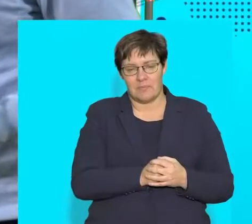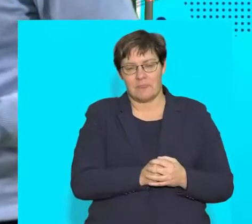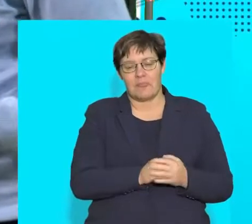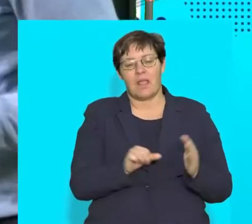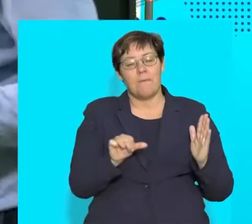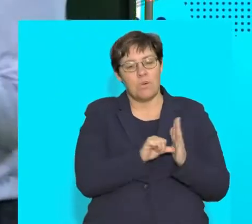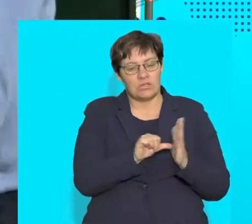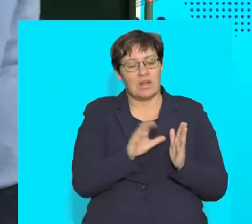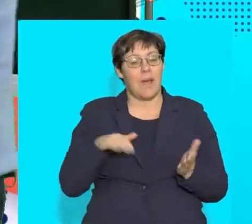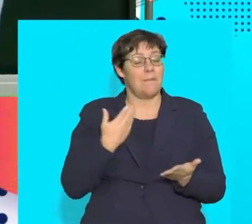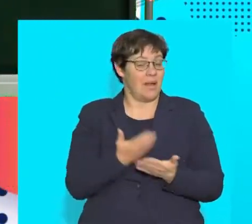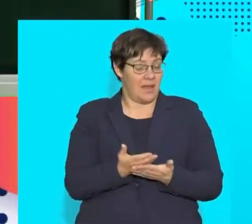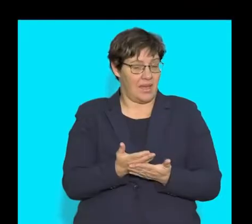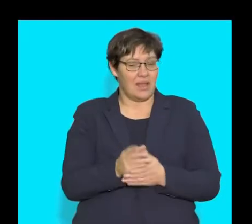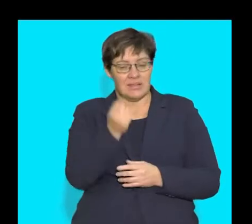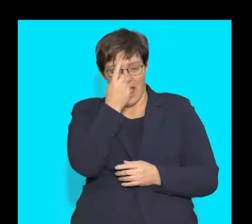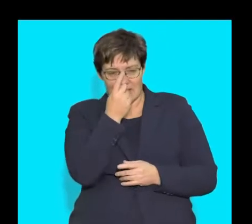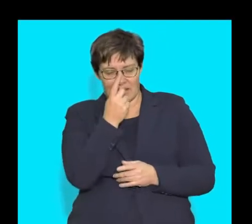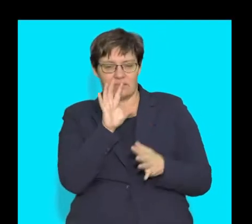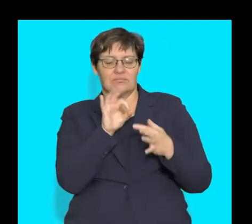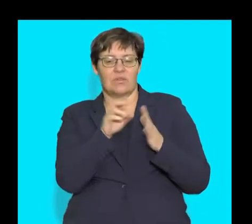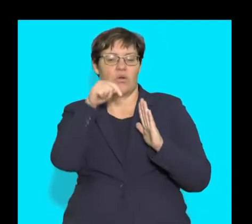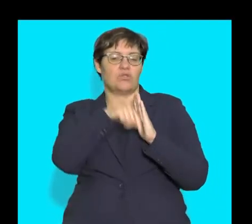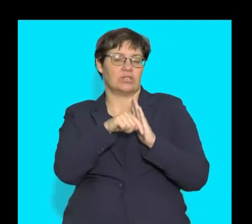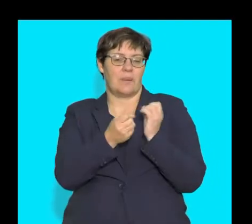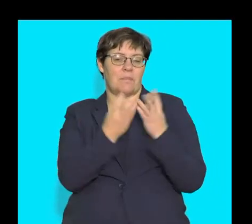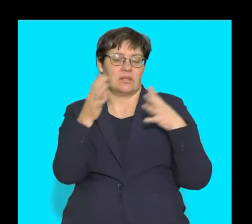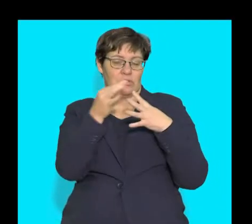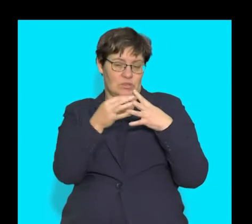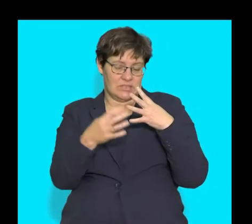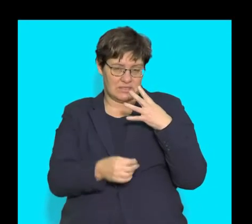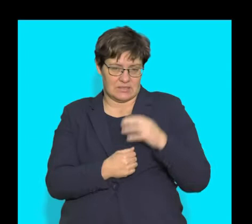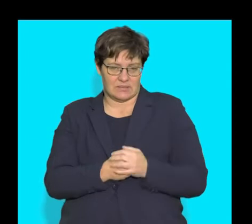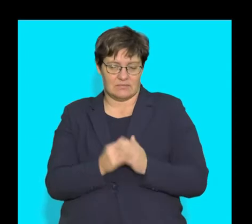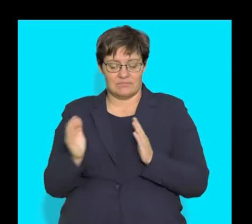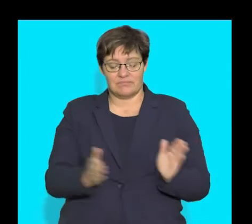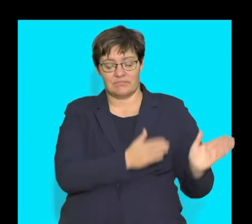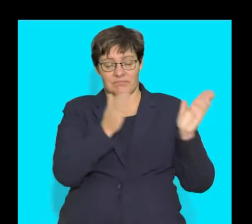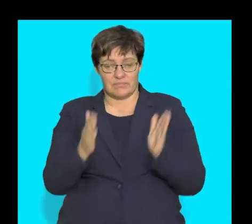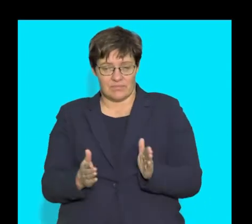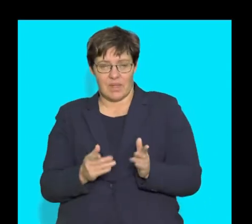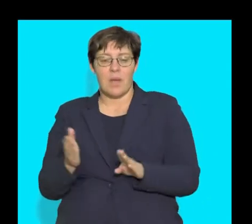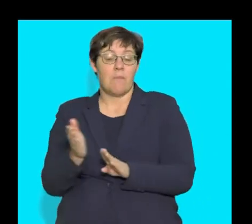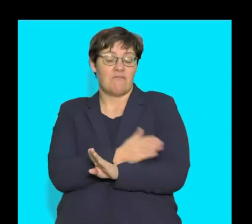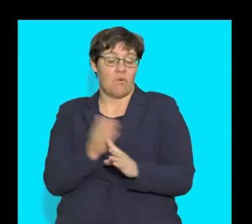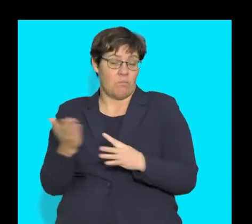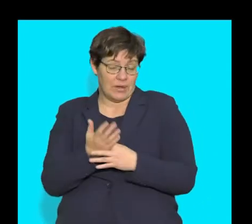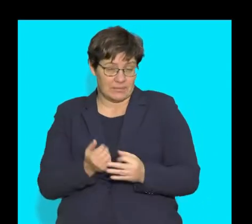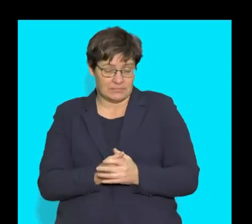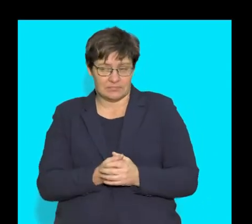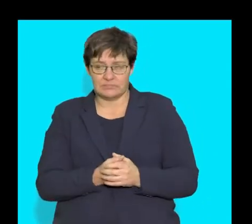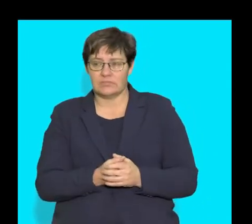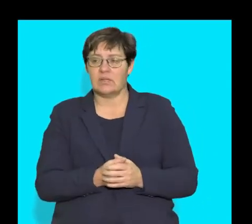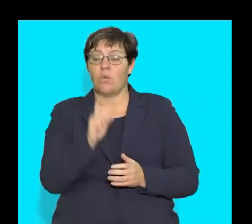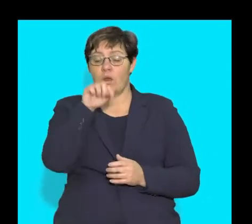correct. And it's important that you apply that understanding in the context of multiple choice questions. One more before we have a little